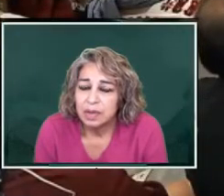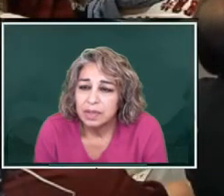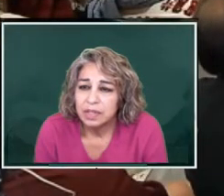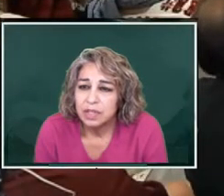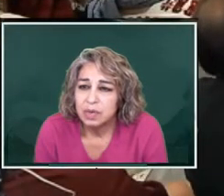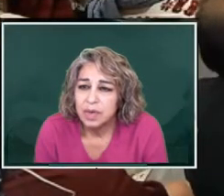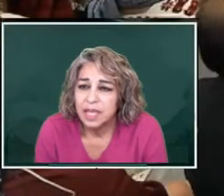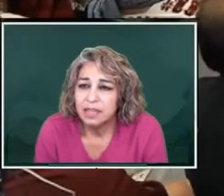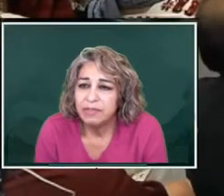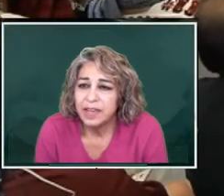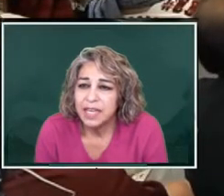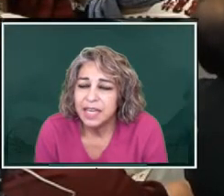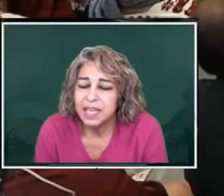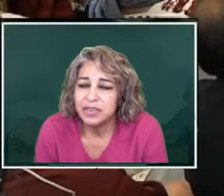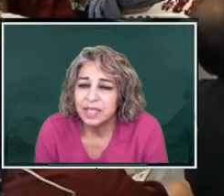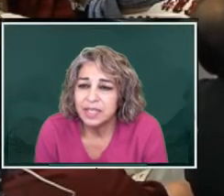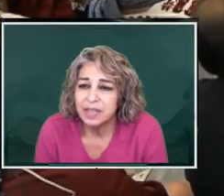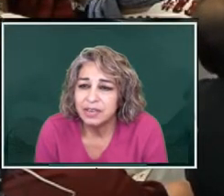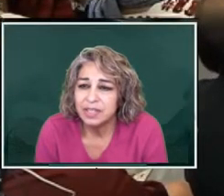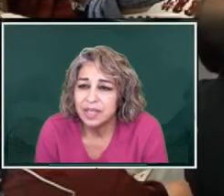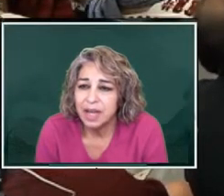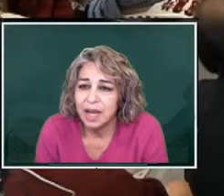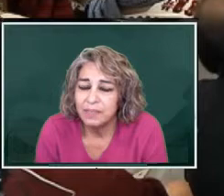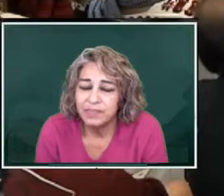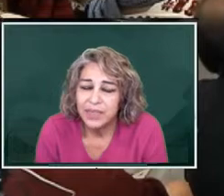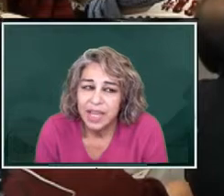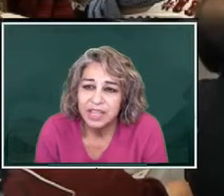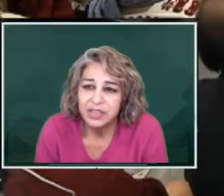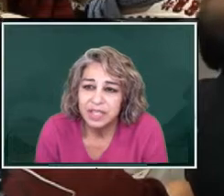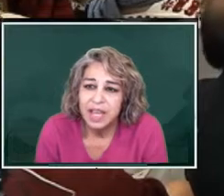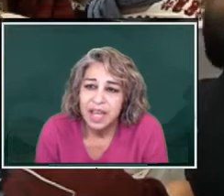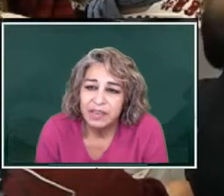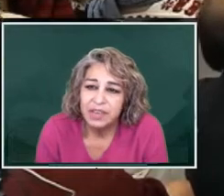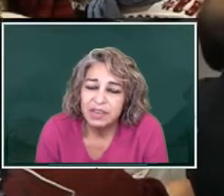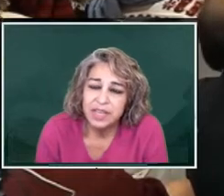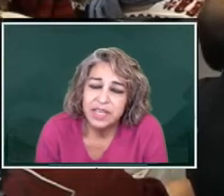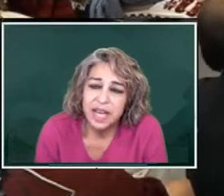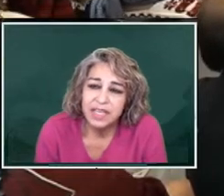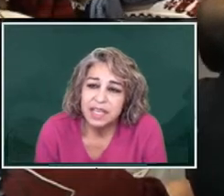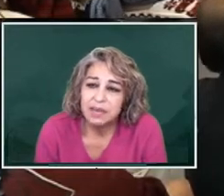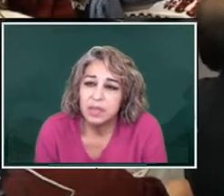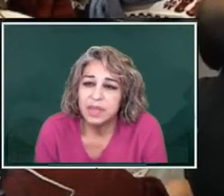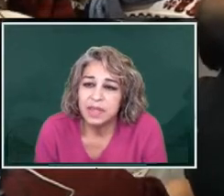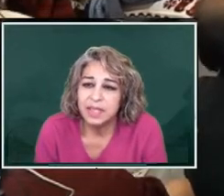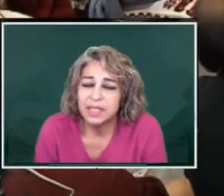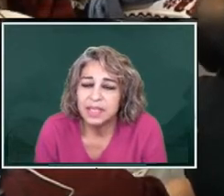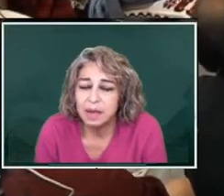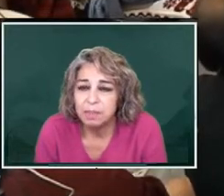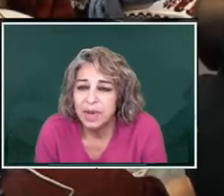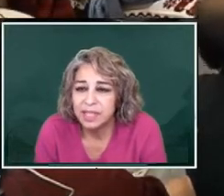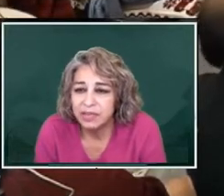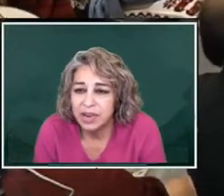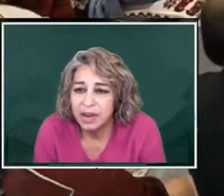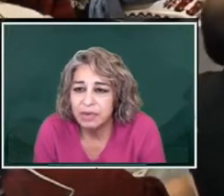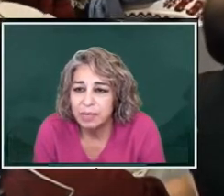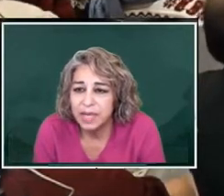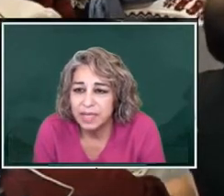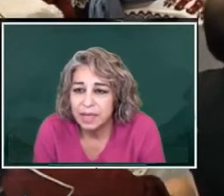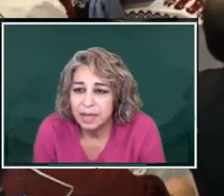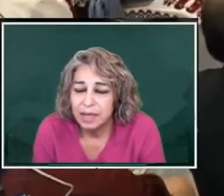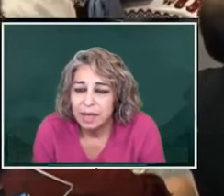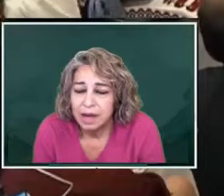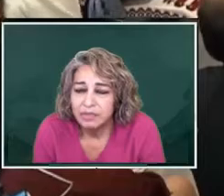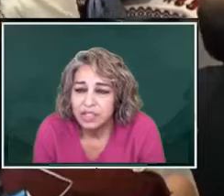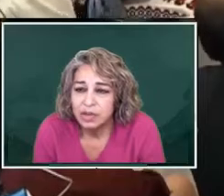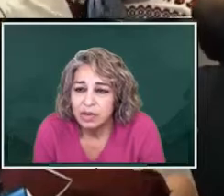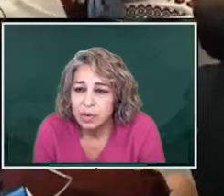So it's affecting interests and there's interests. Because have you detected within these months of your government,